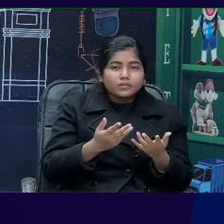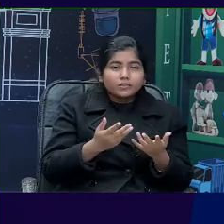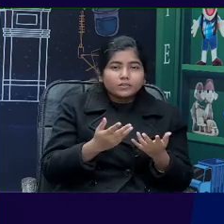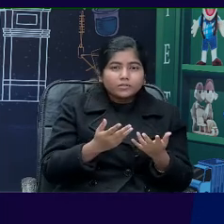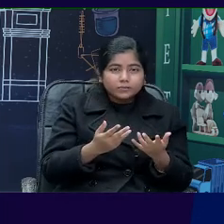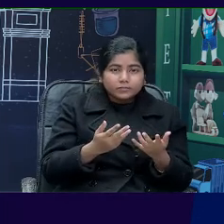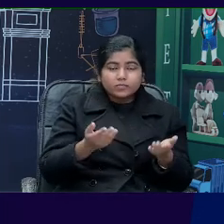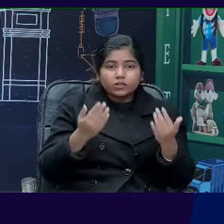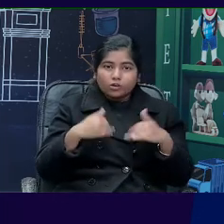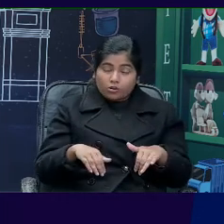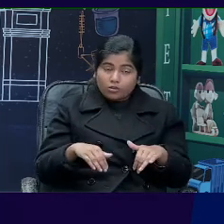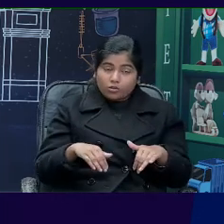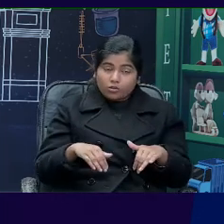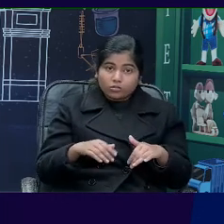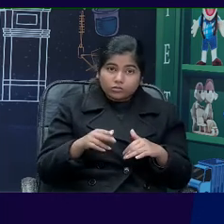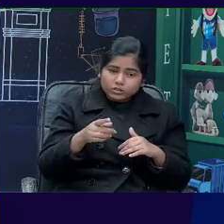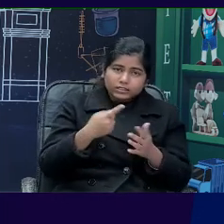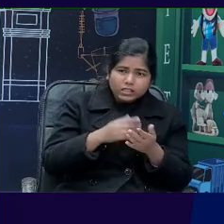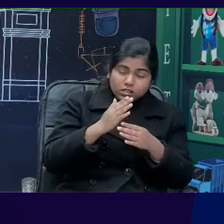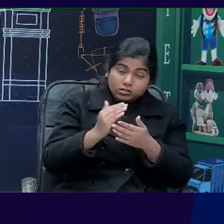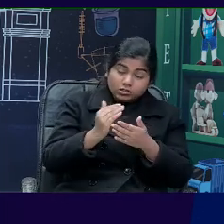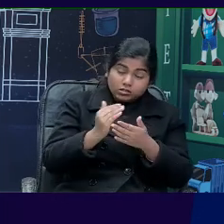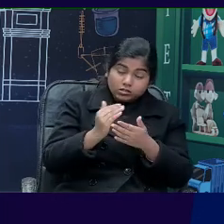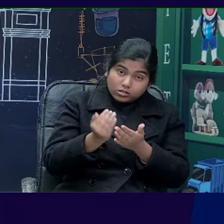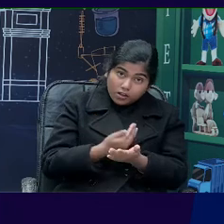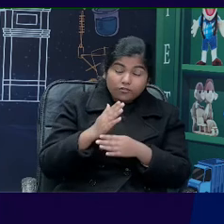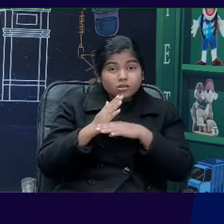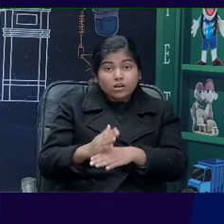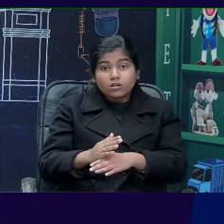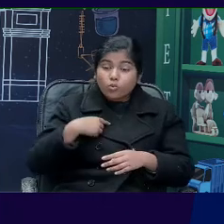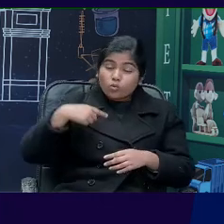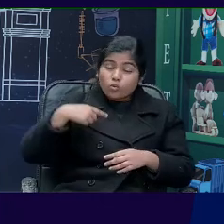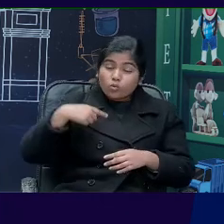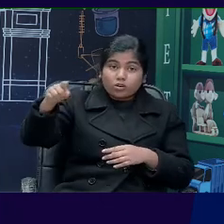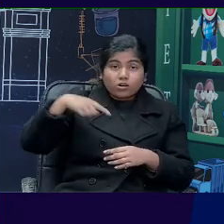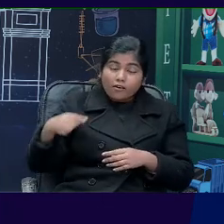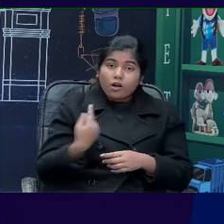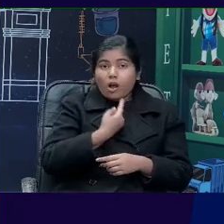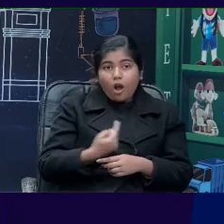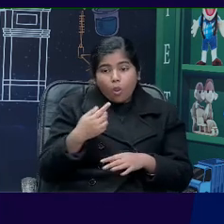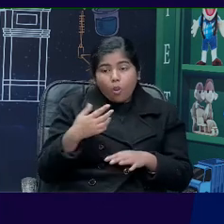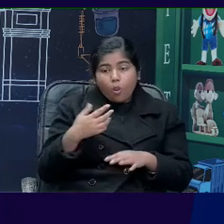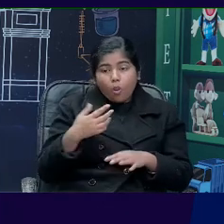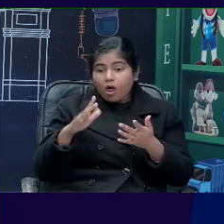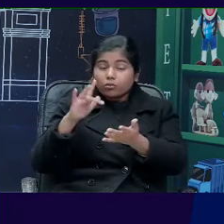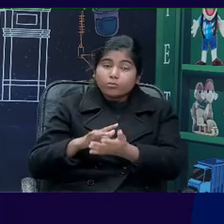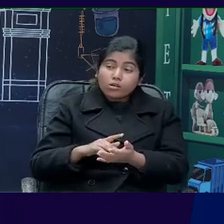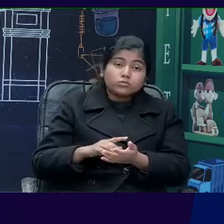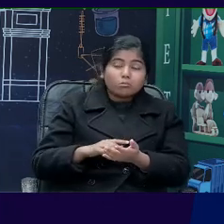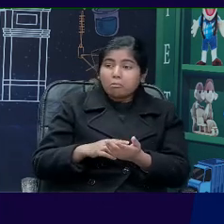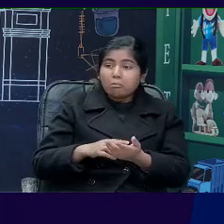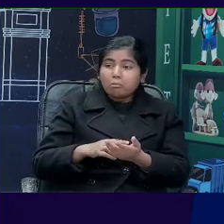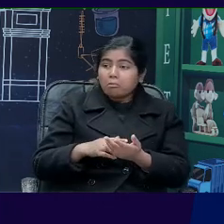Or is it safe or hazardous to travel alone to an unknown country? Or can you